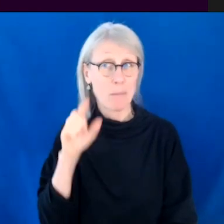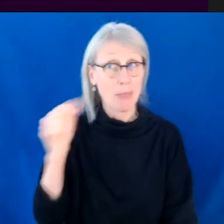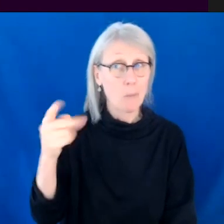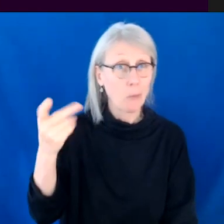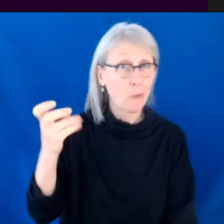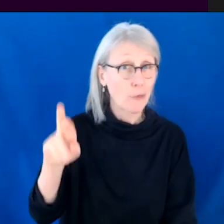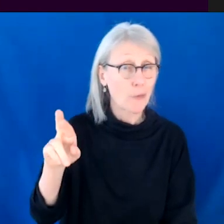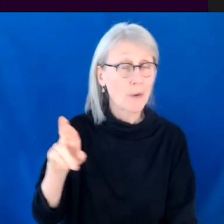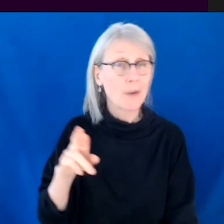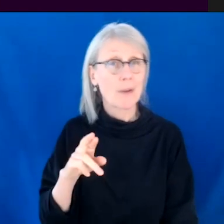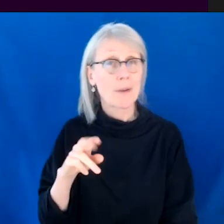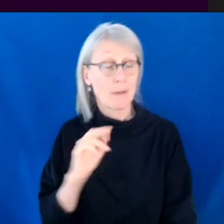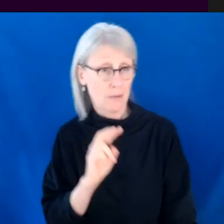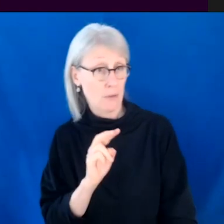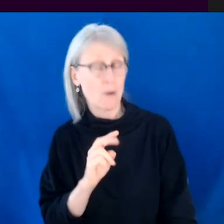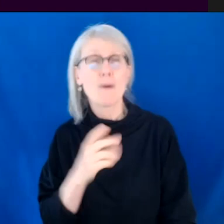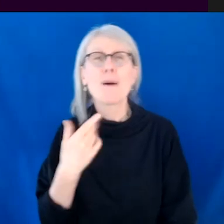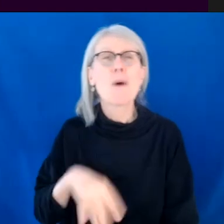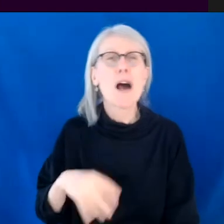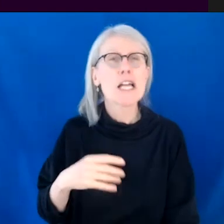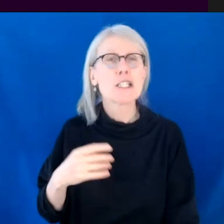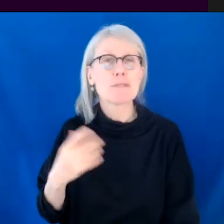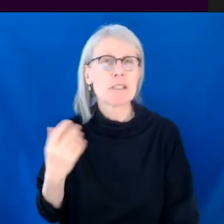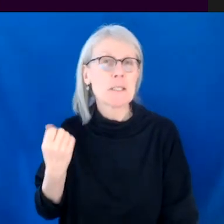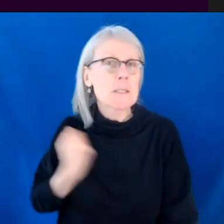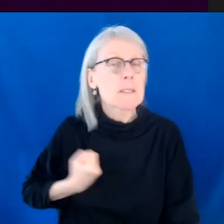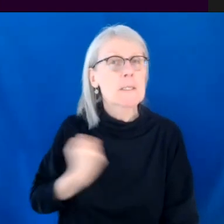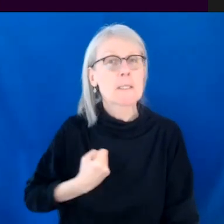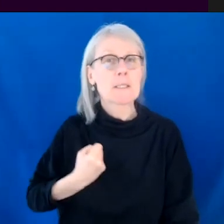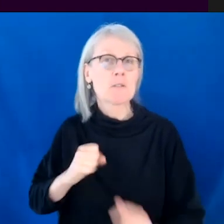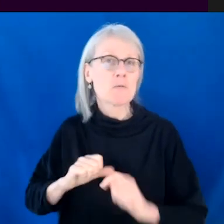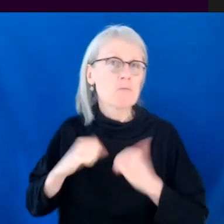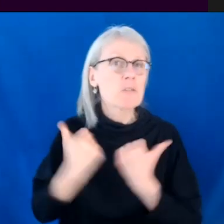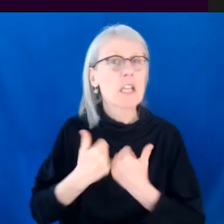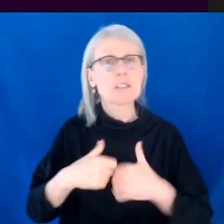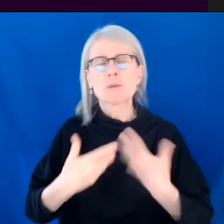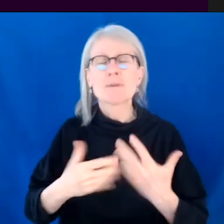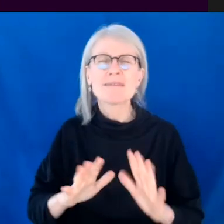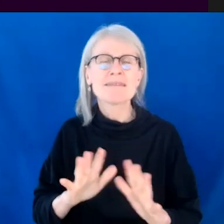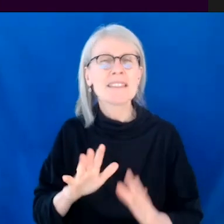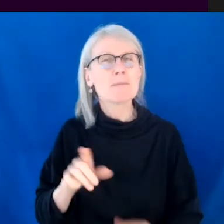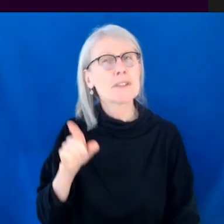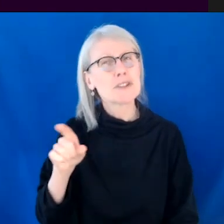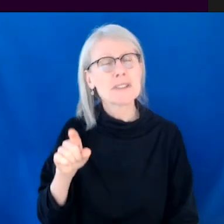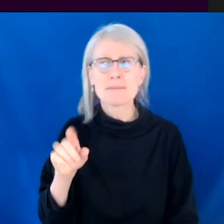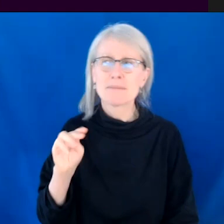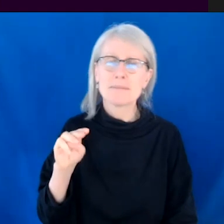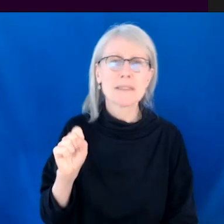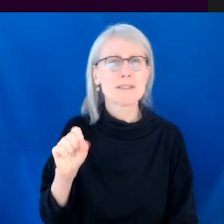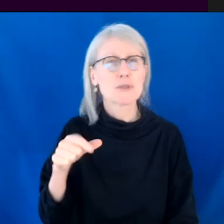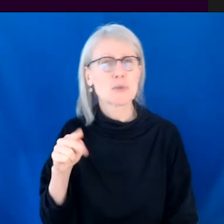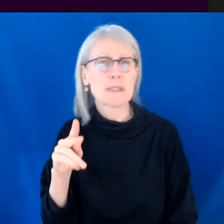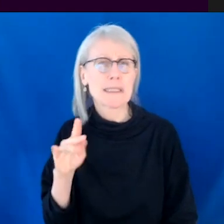because I was like, obviously I don't want to be a gangster, but she was so, you know, this was like